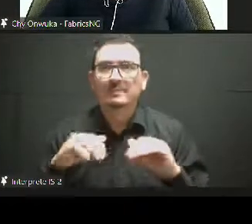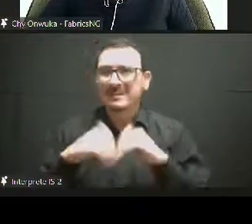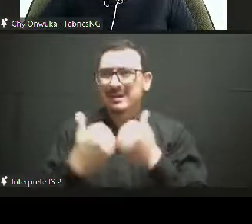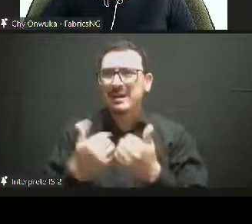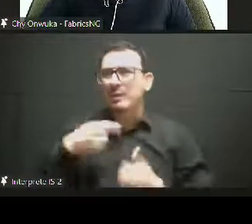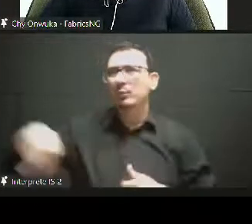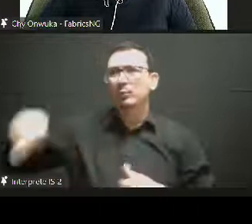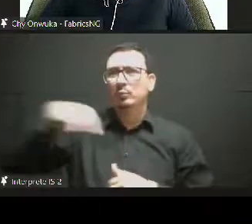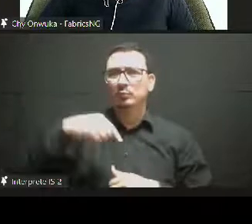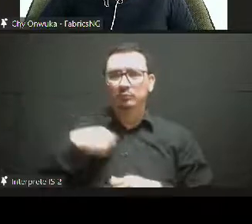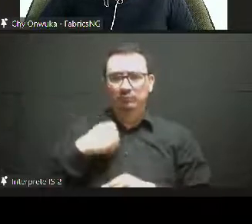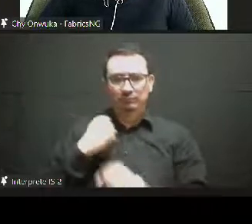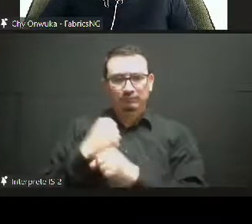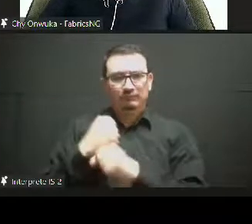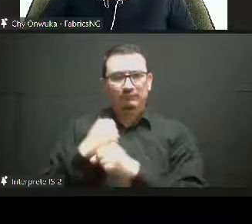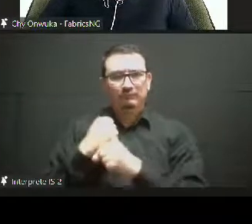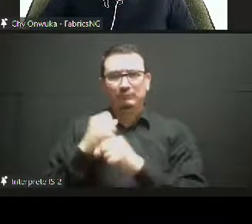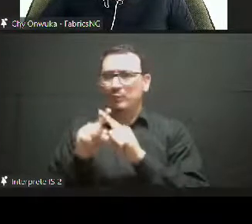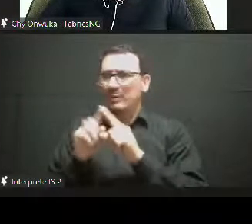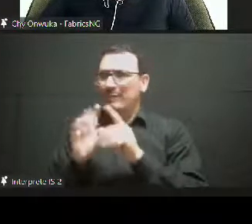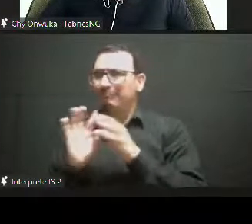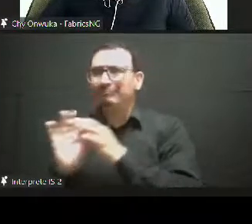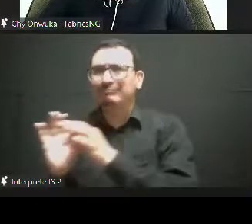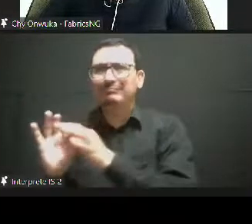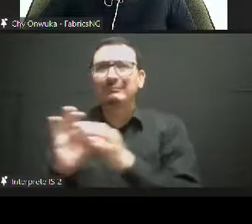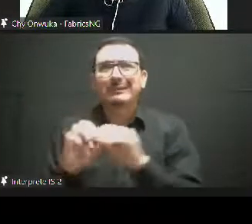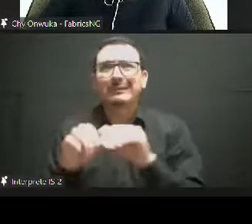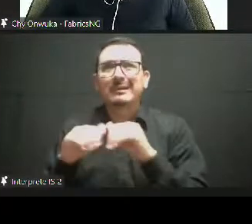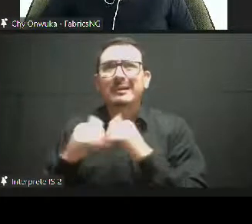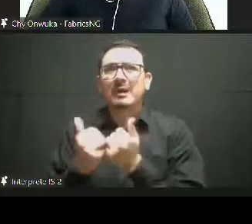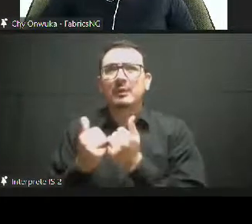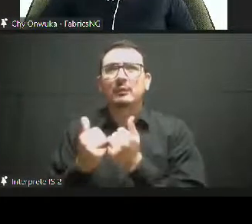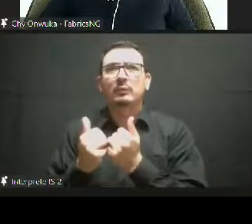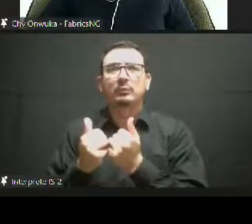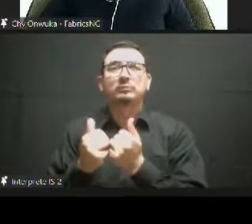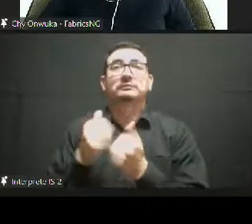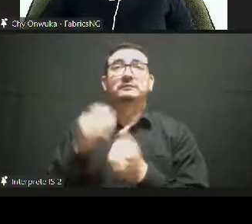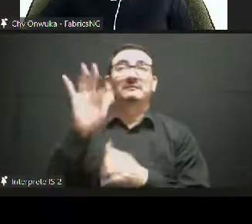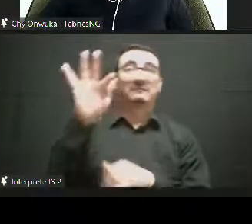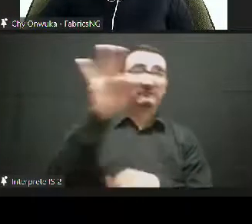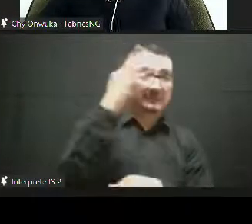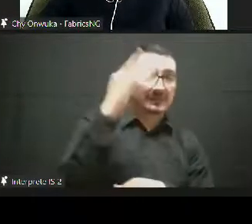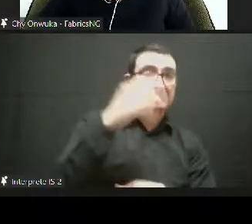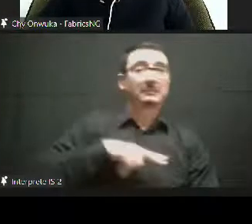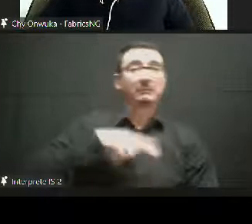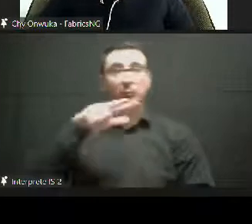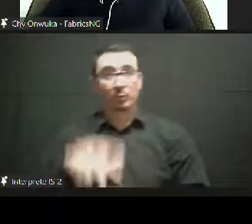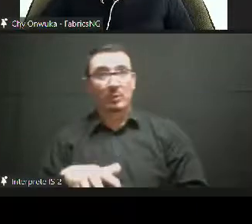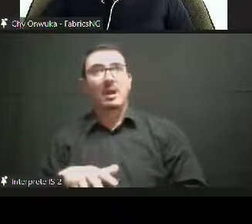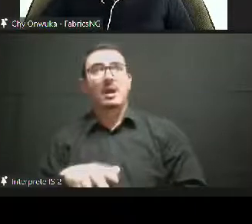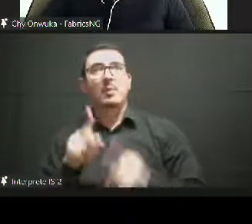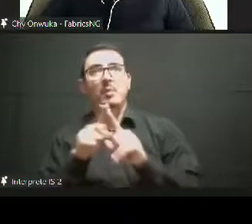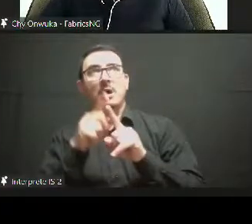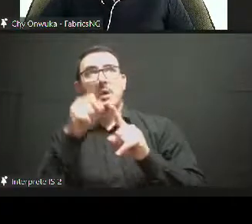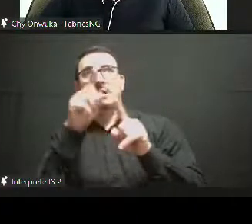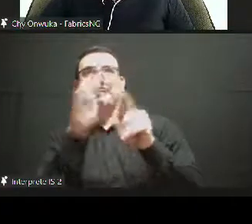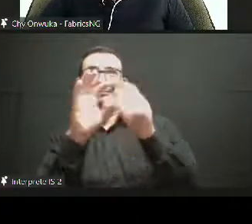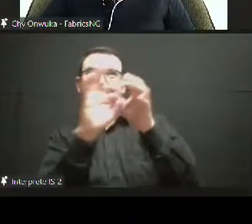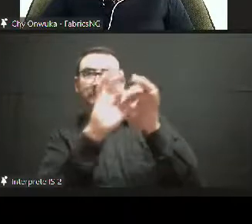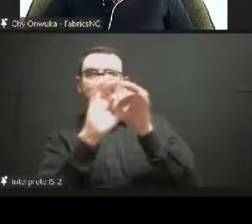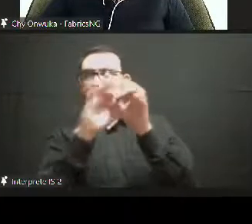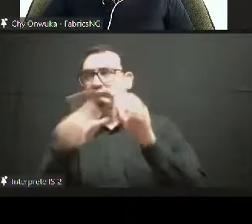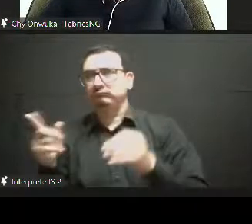who had short-term programs that only invested in short-term programs. And so for